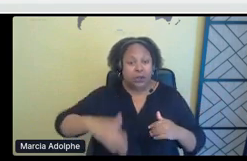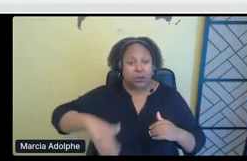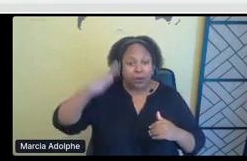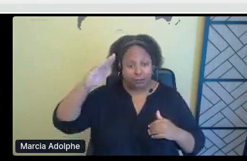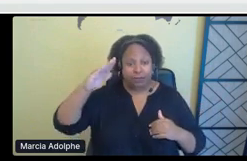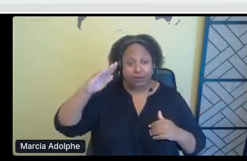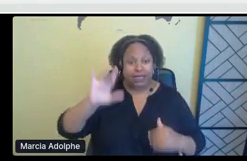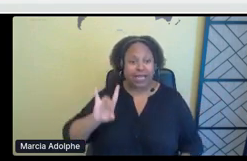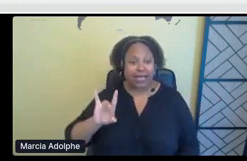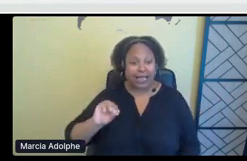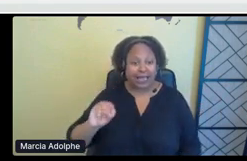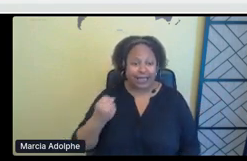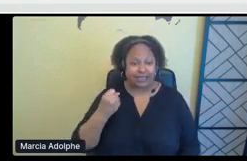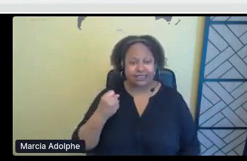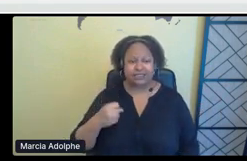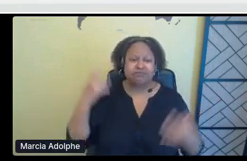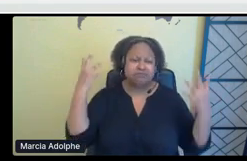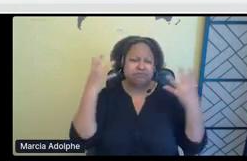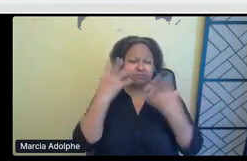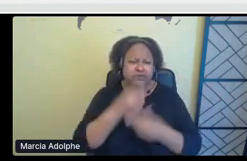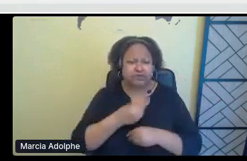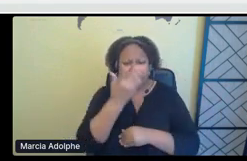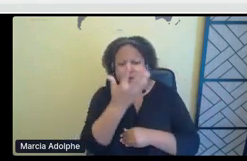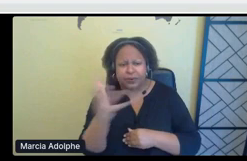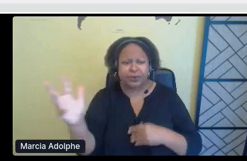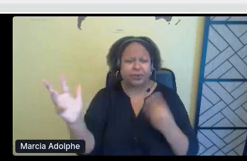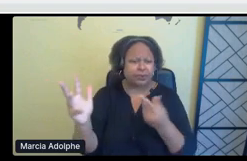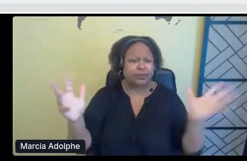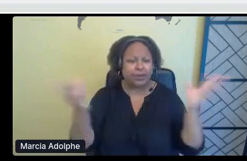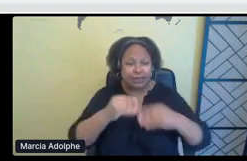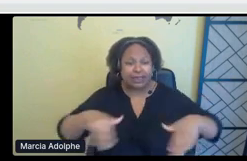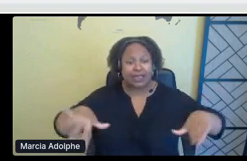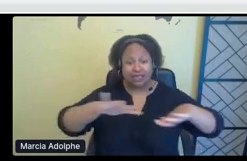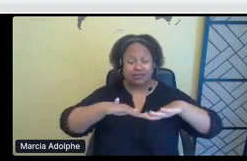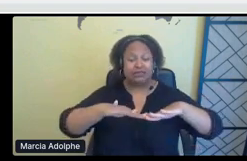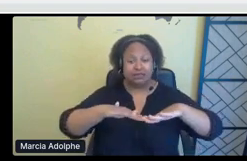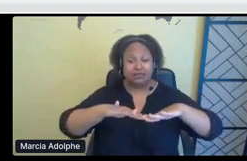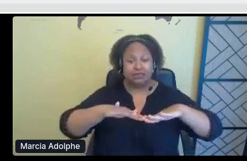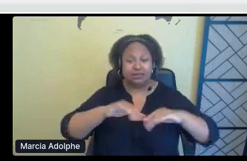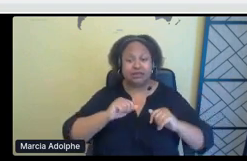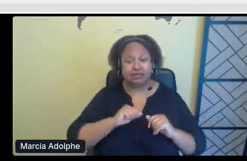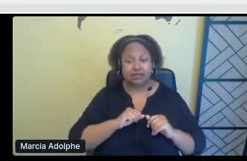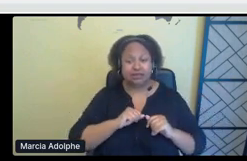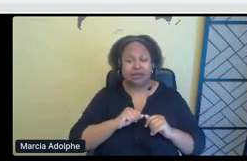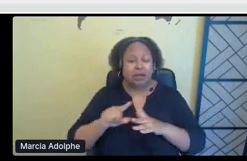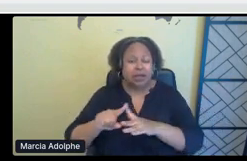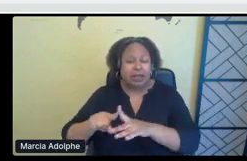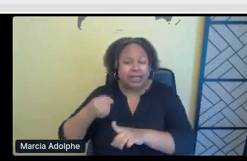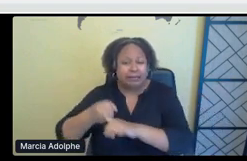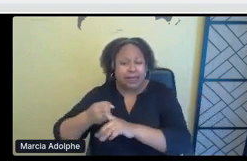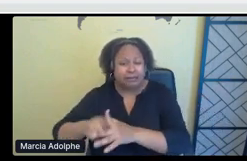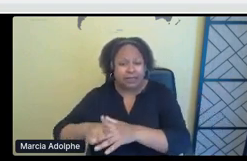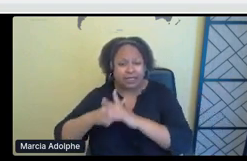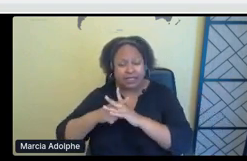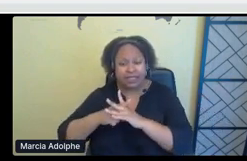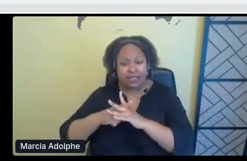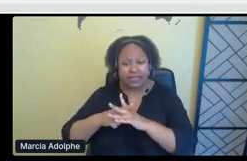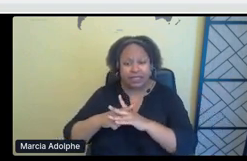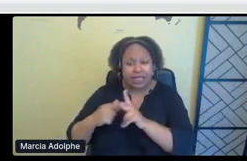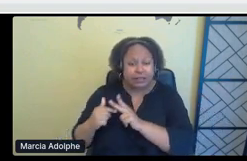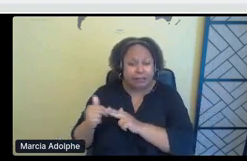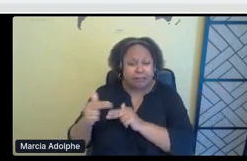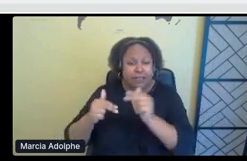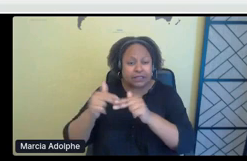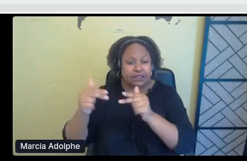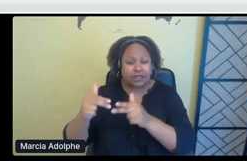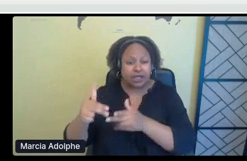the eighties, um, where the land was at the beginning of impact, they built an all weather road into our nation